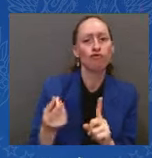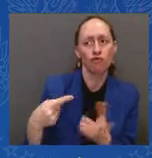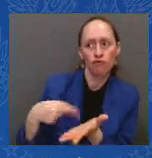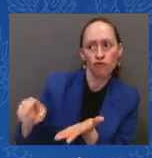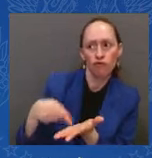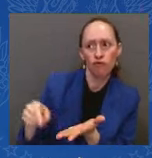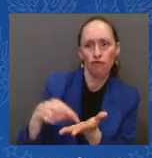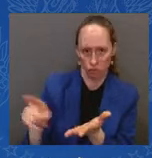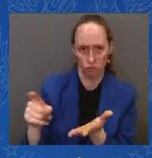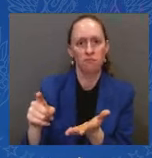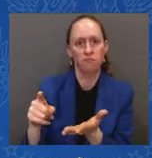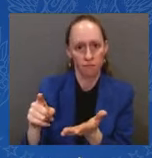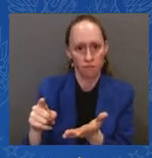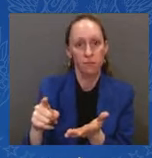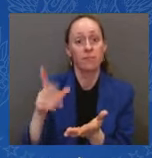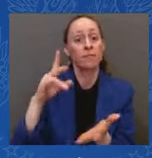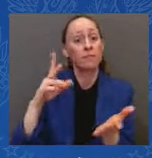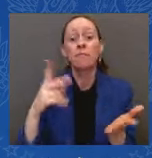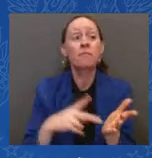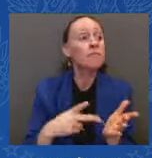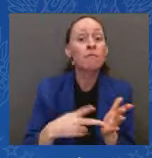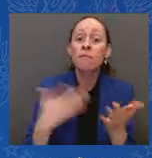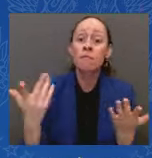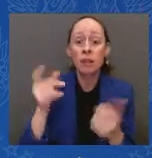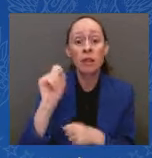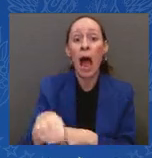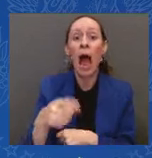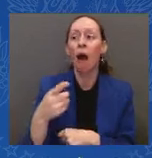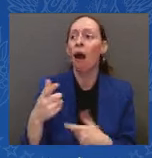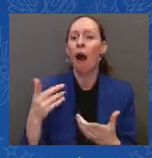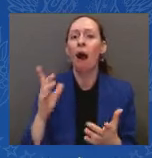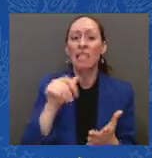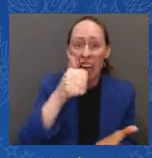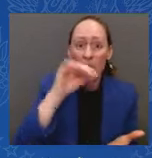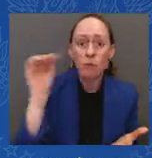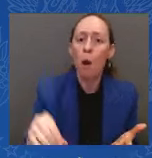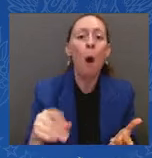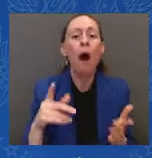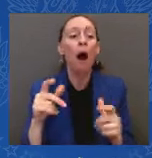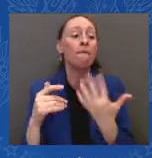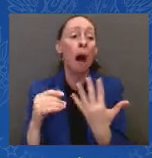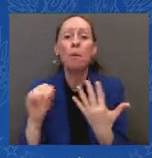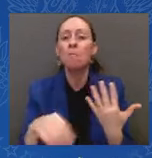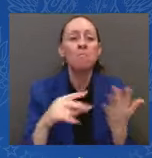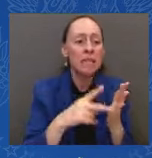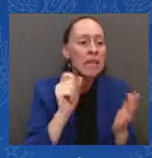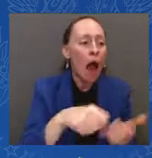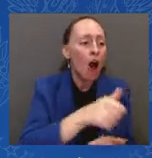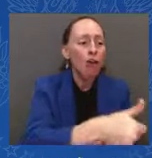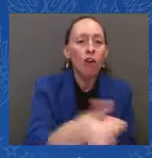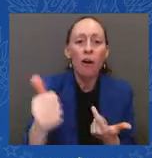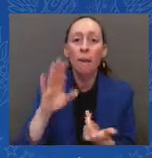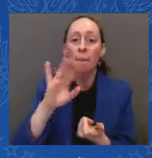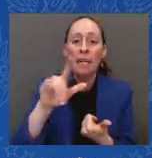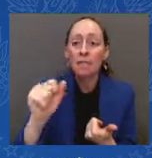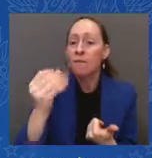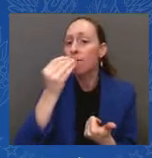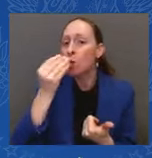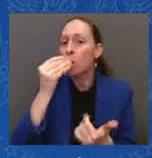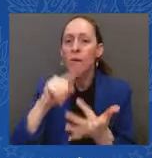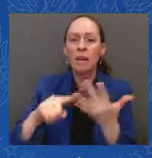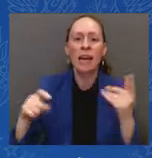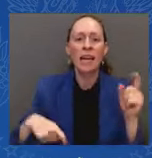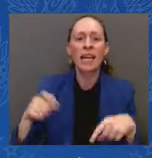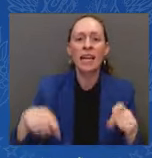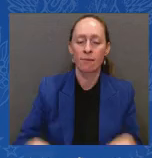You can sign up for the SAVE Plan at studentaid.gov slash save. Studentaid